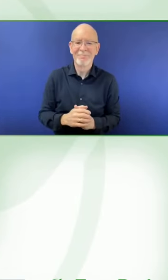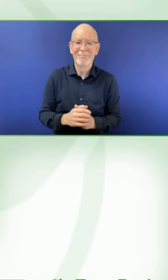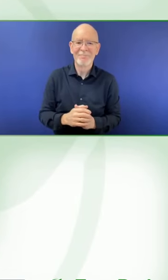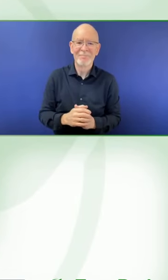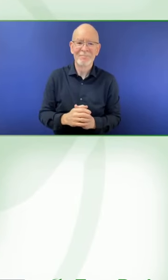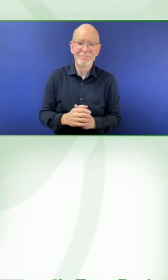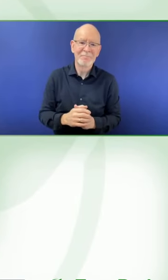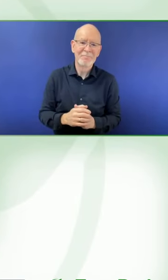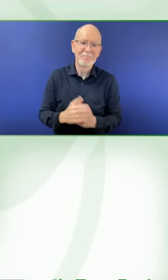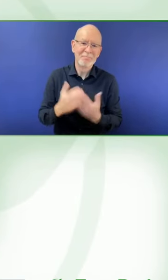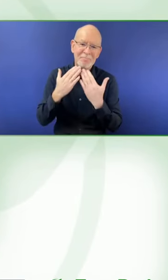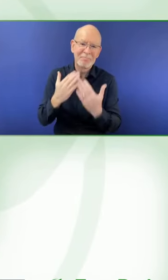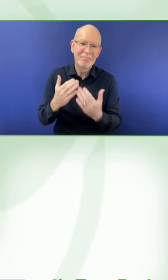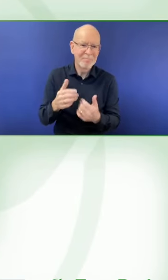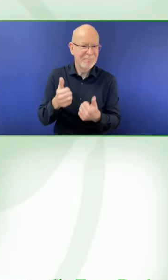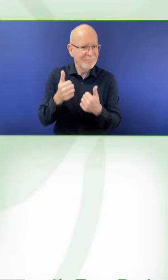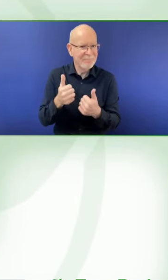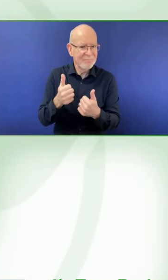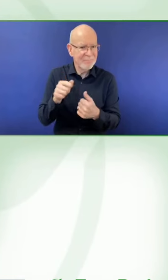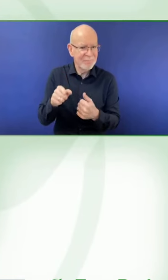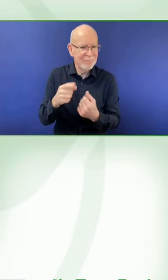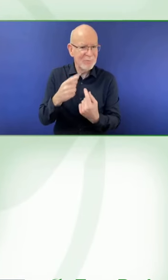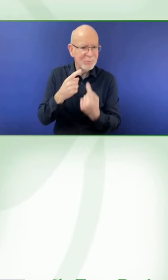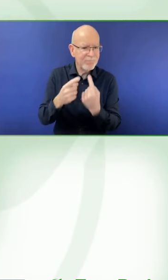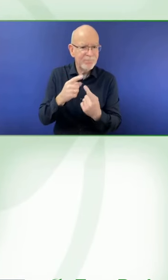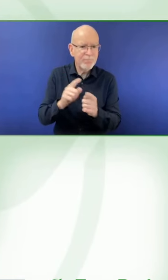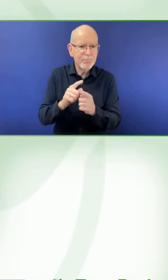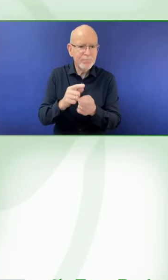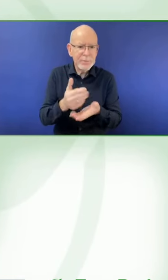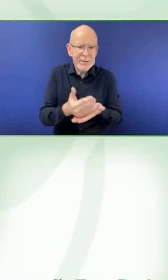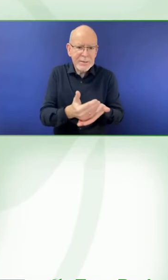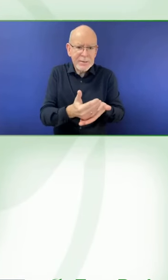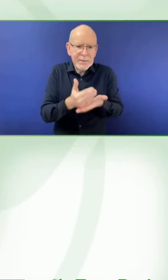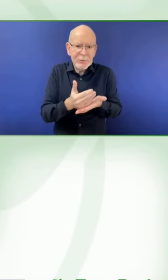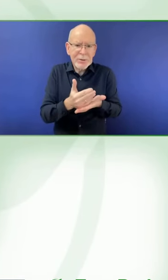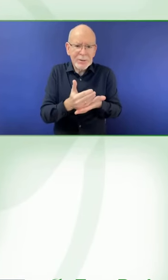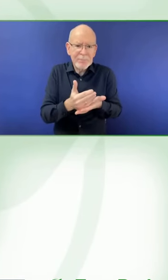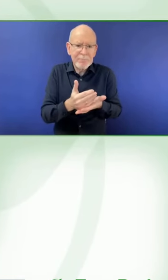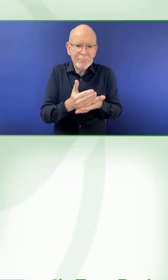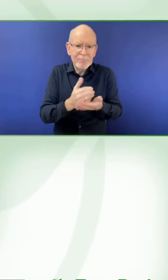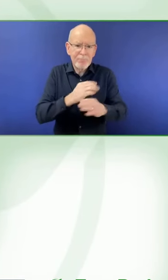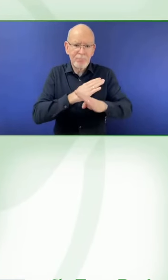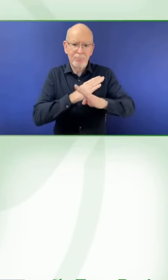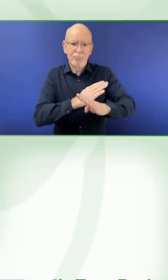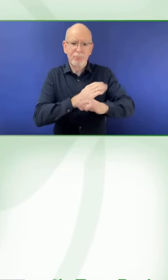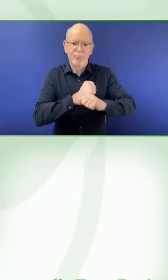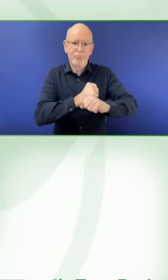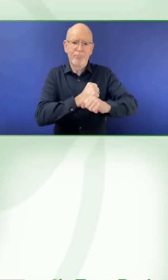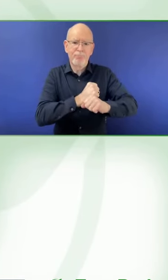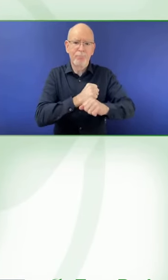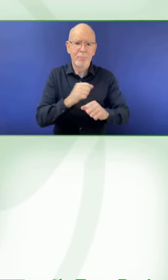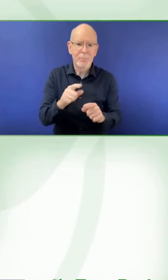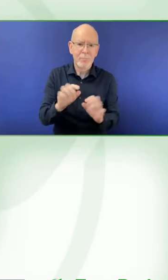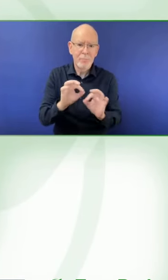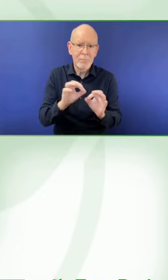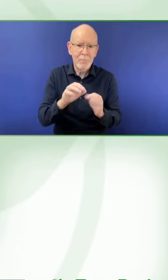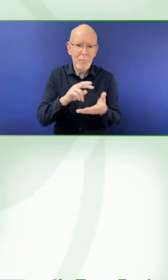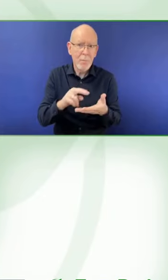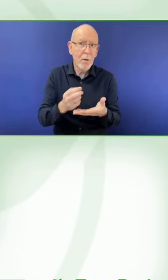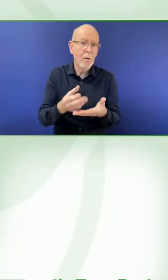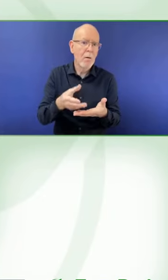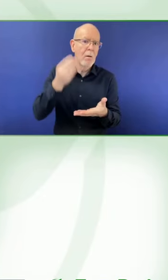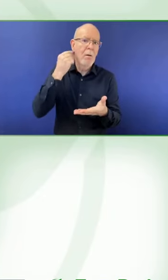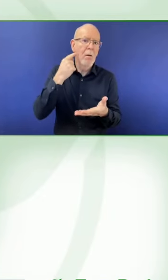also, she was vision impaired. And she talked about how contactless payment methods for her were fantastic because